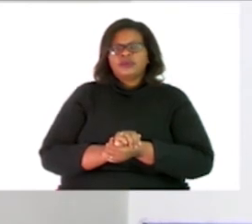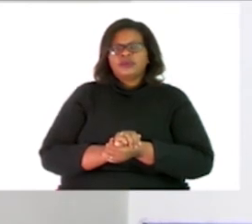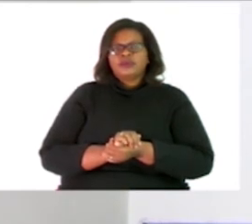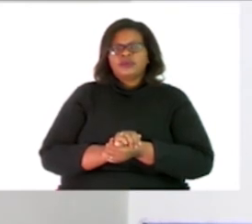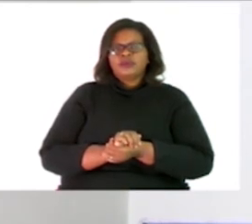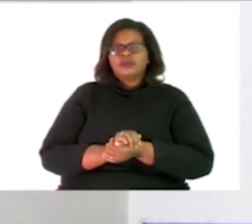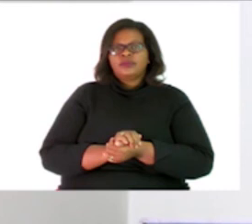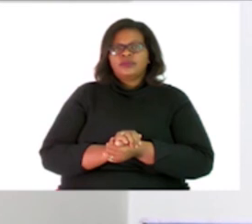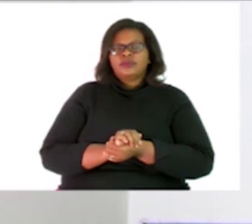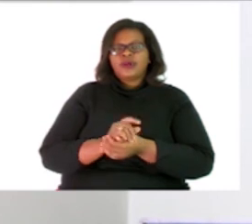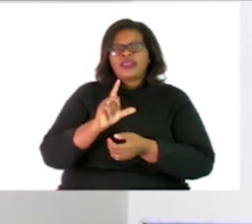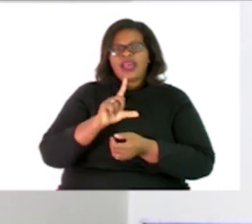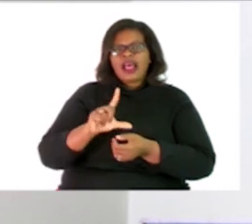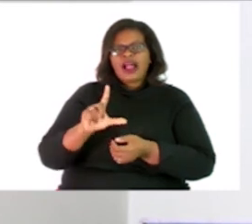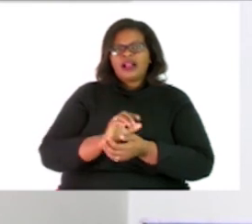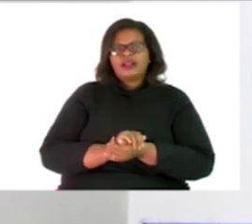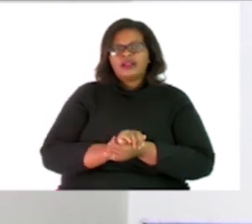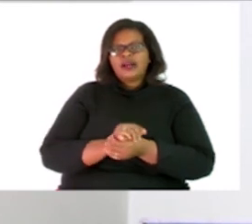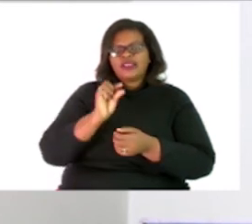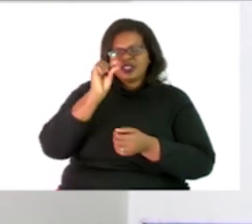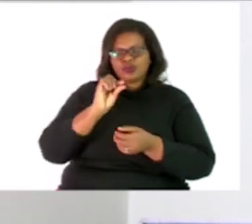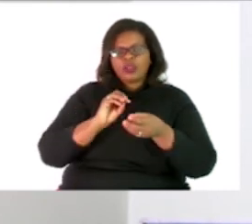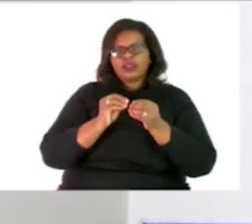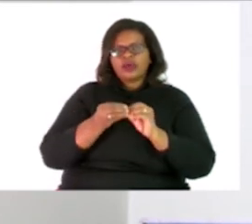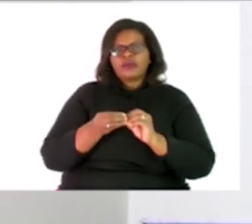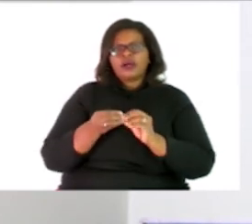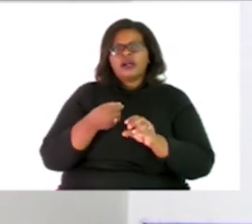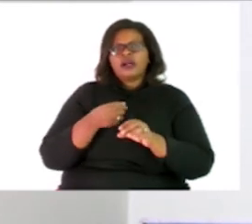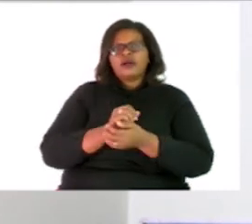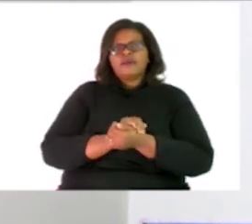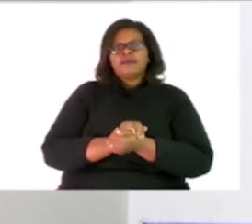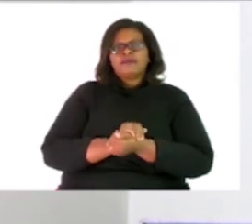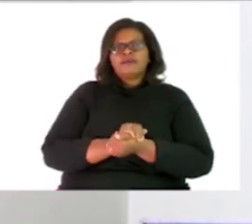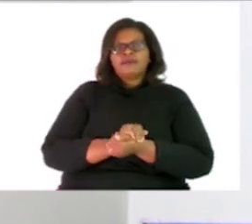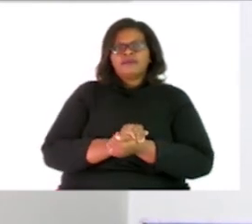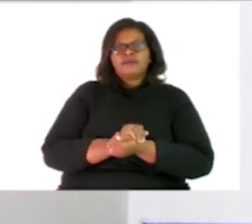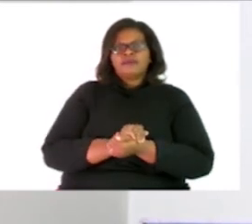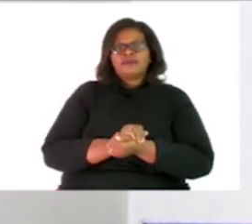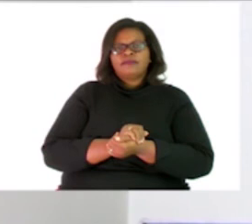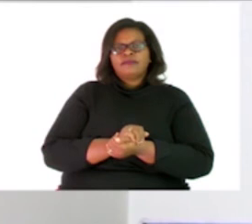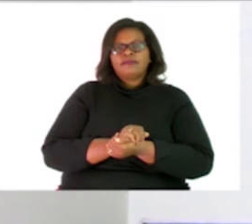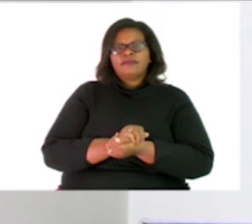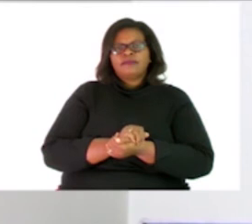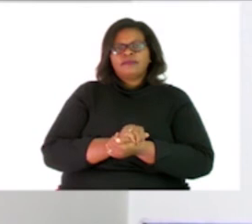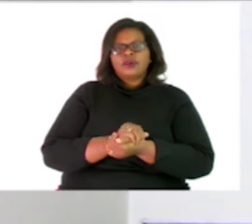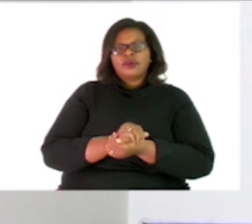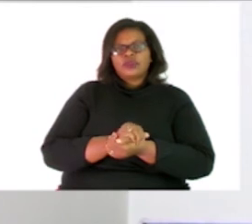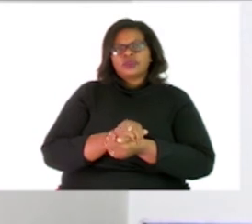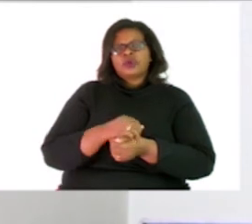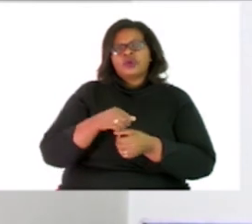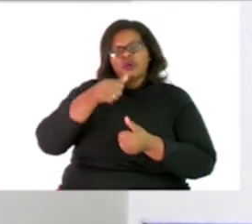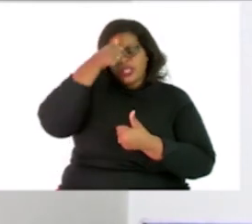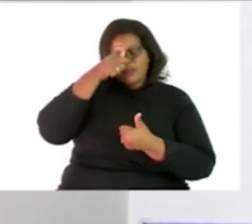then L For the lowest So I have to find the lowest This is ascending order If we remember